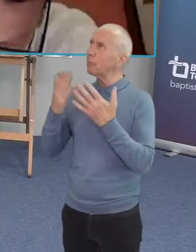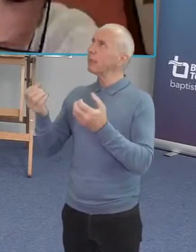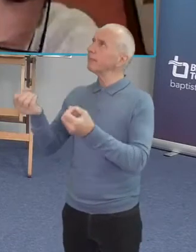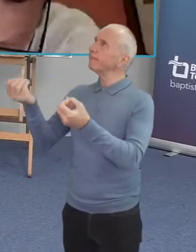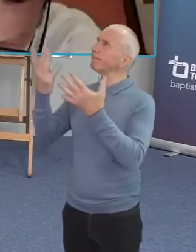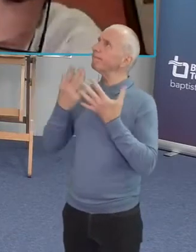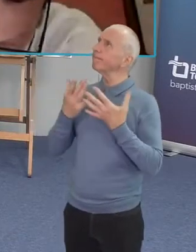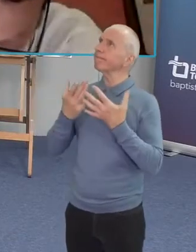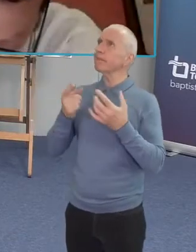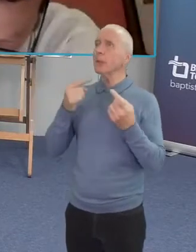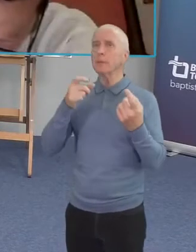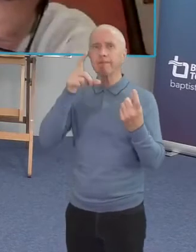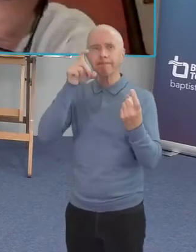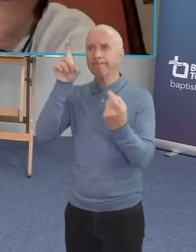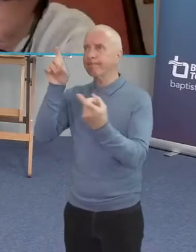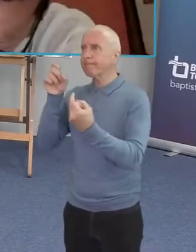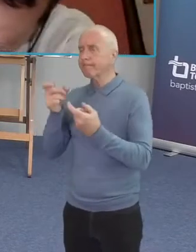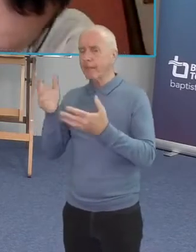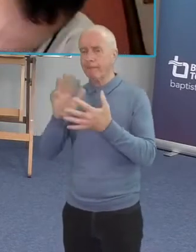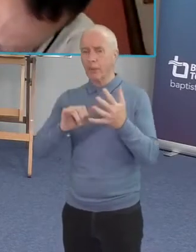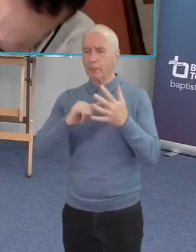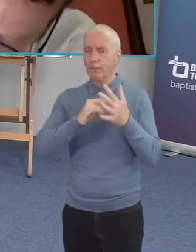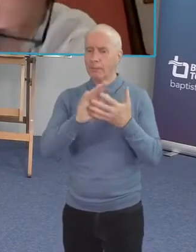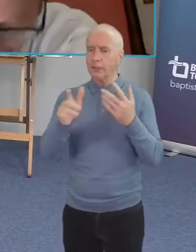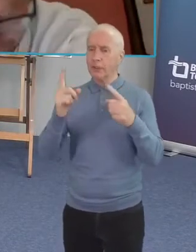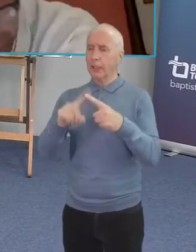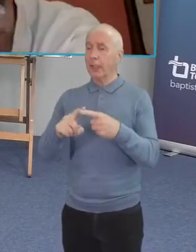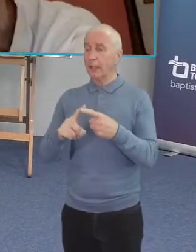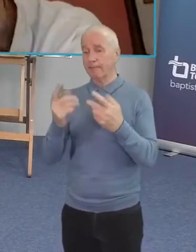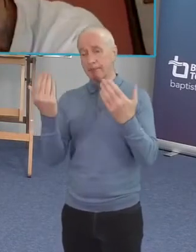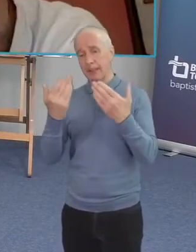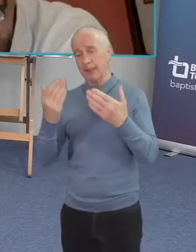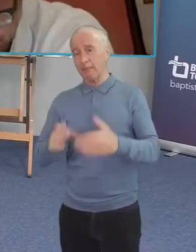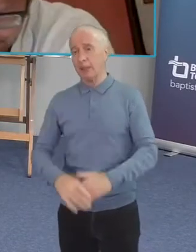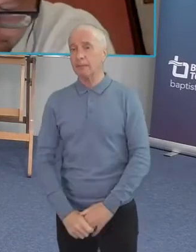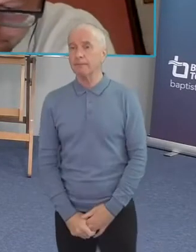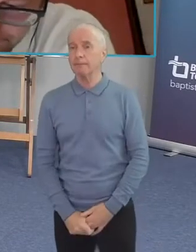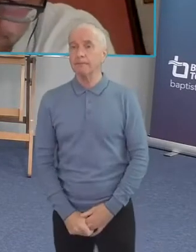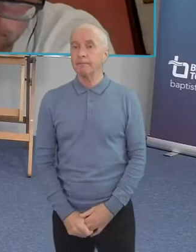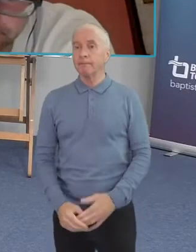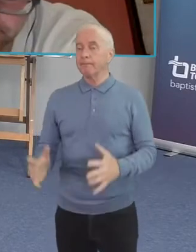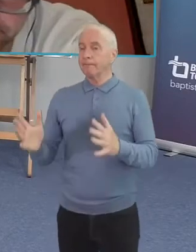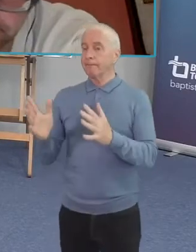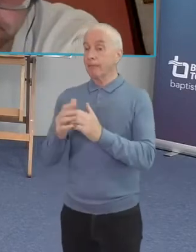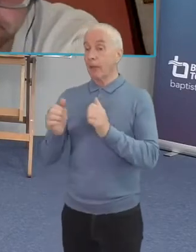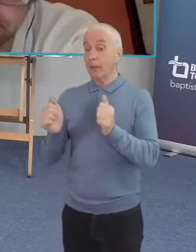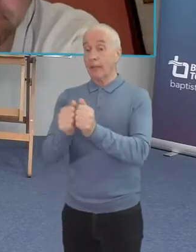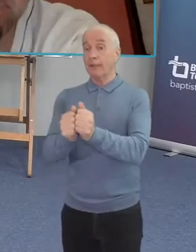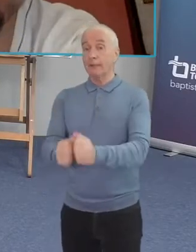you would have us here uh from what shane is going to share with us this evening amen